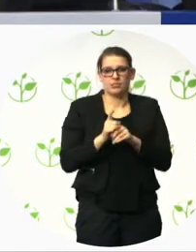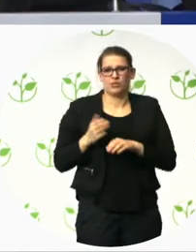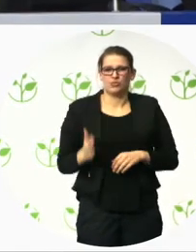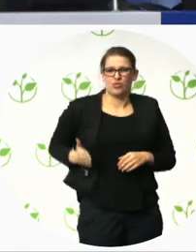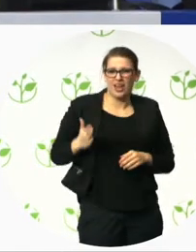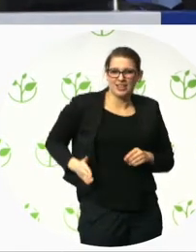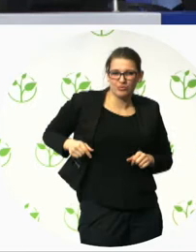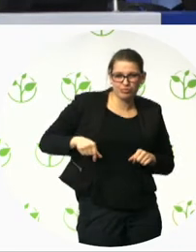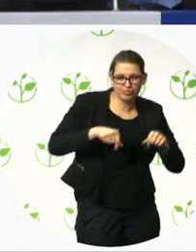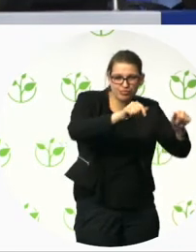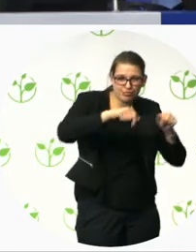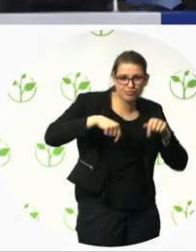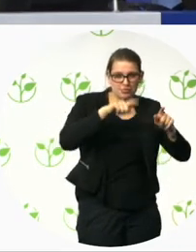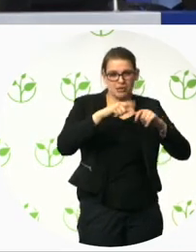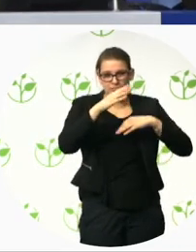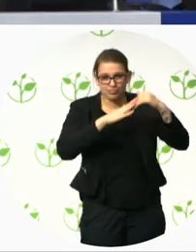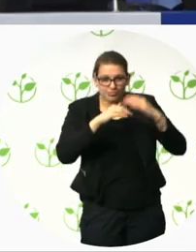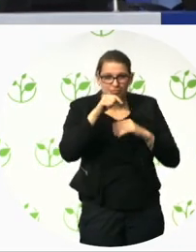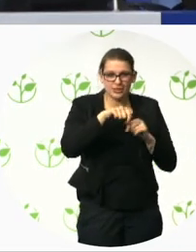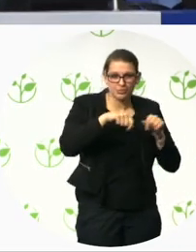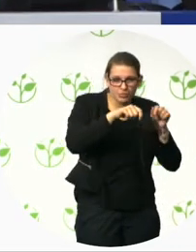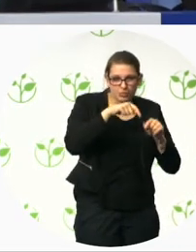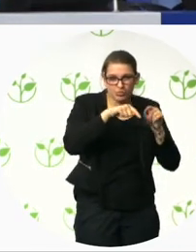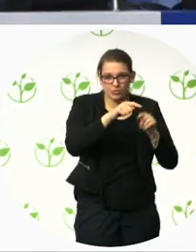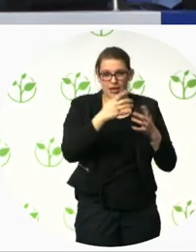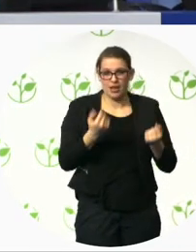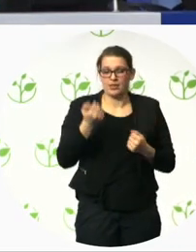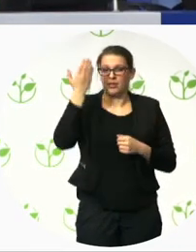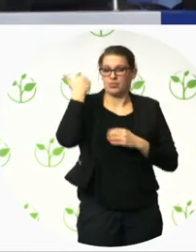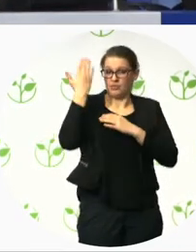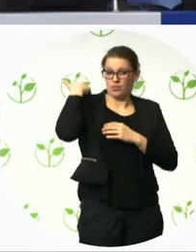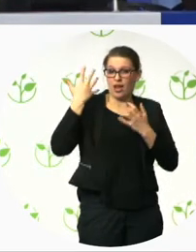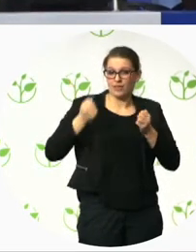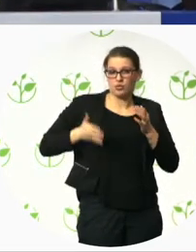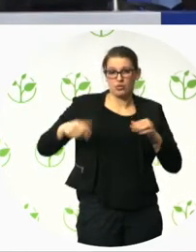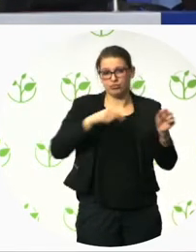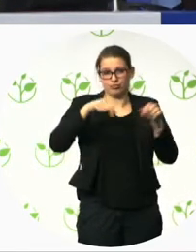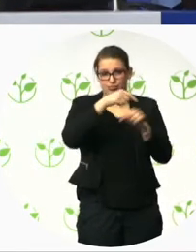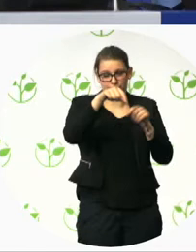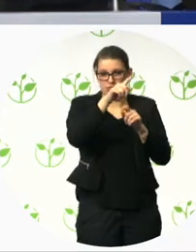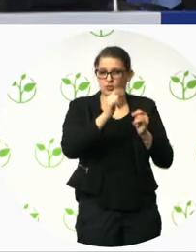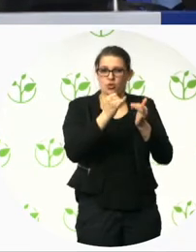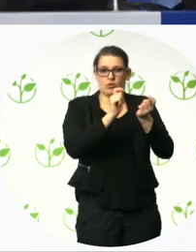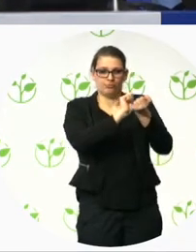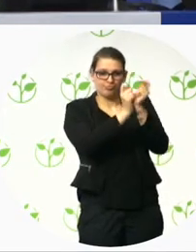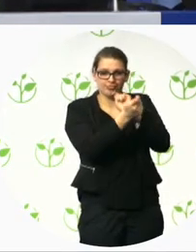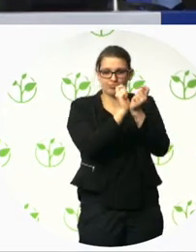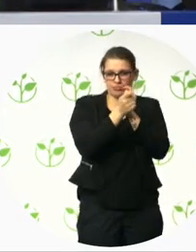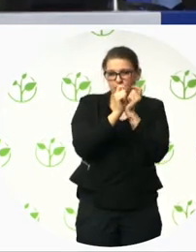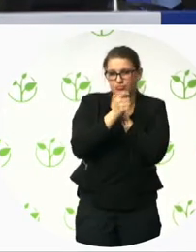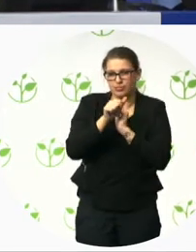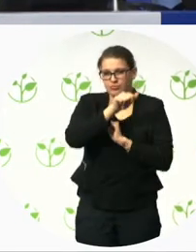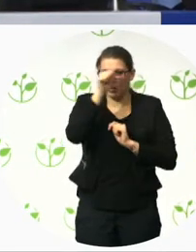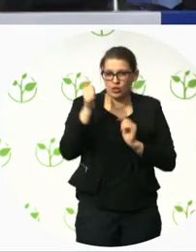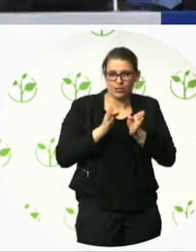And, um, this is the whole master plan on, on the picture there on the right. And, um,